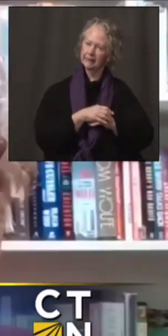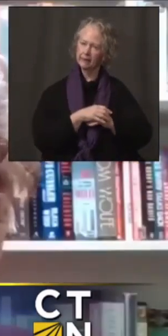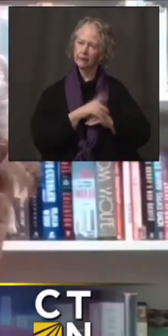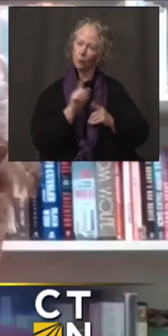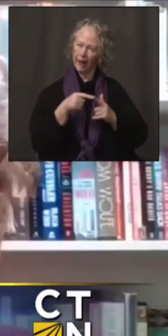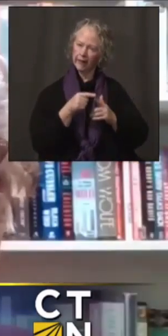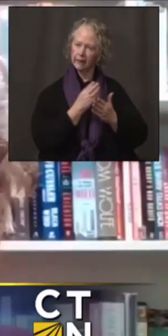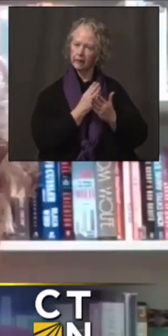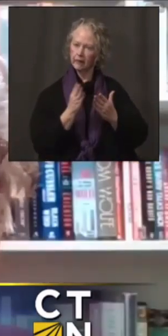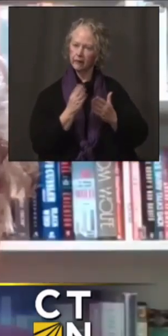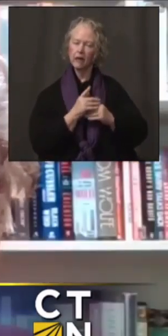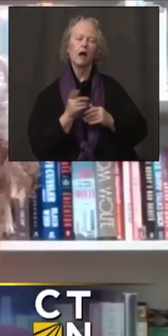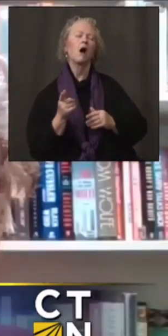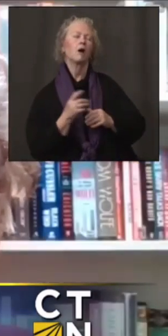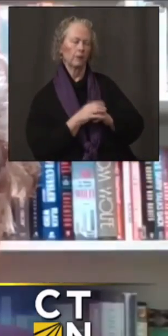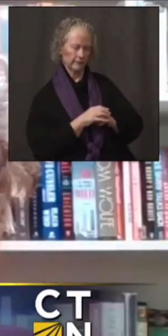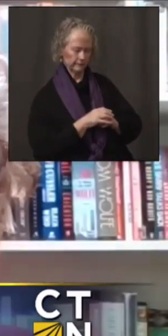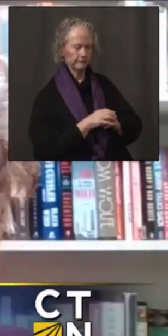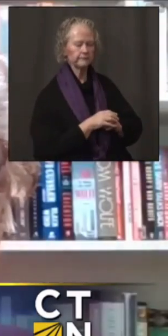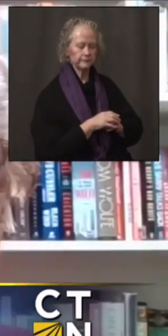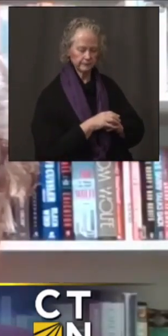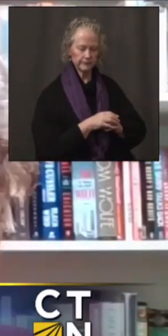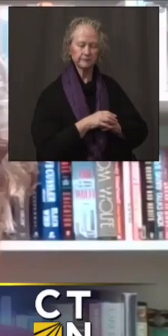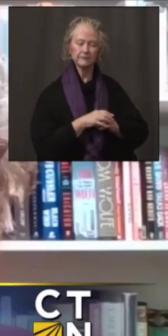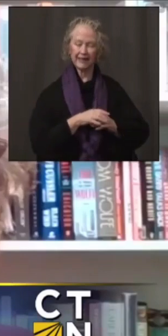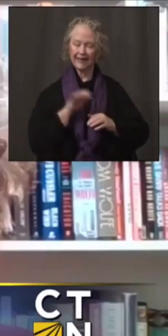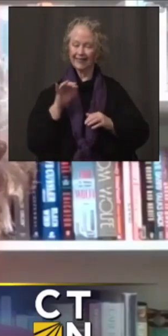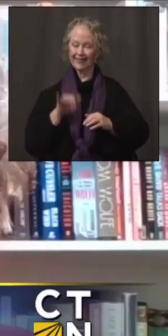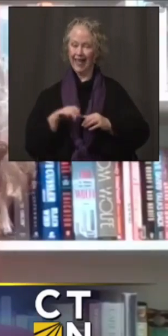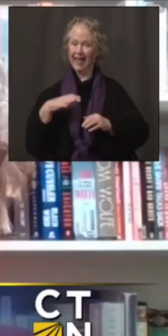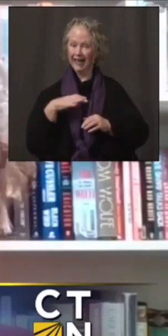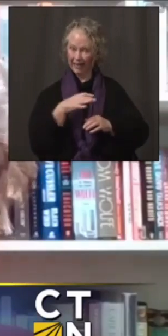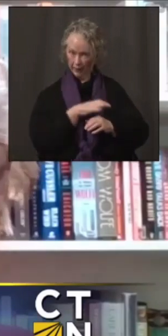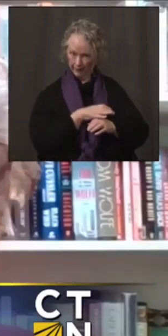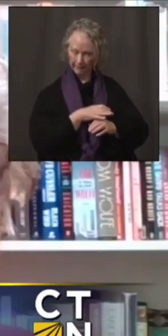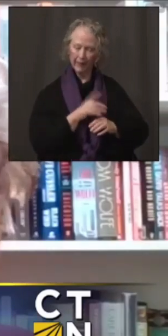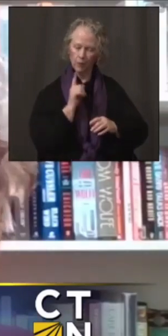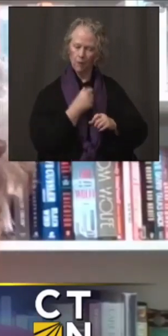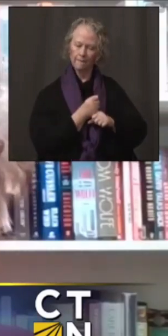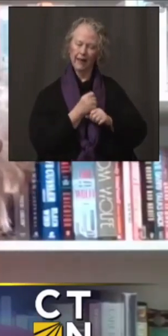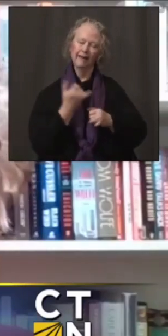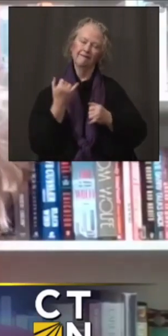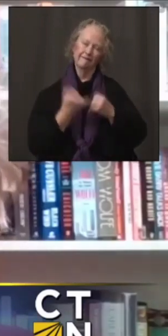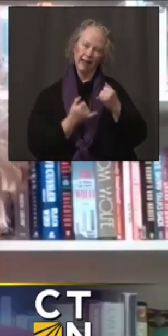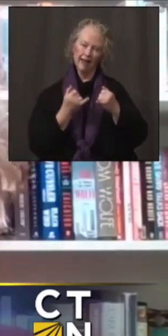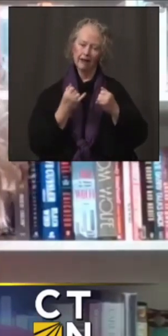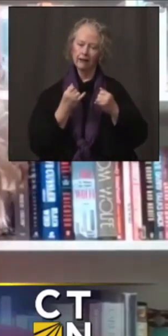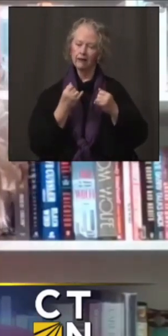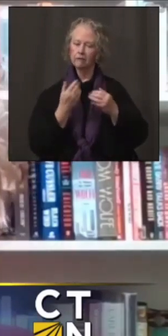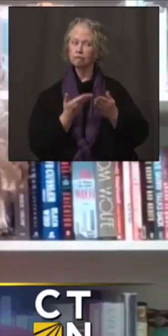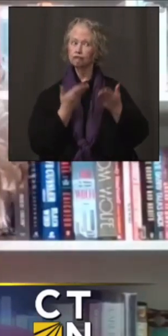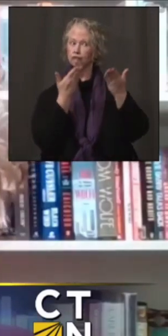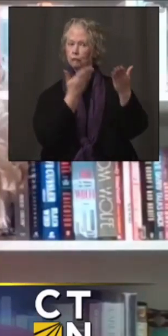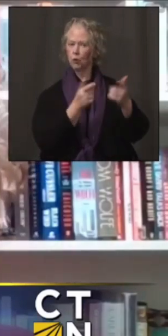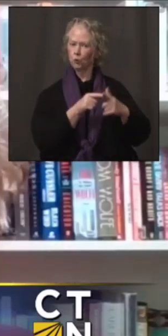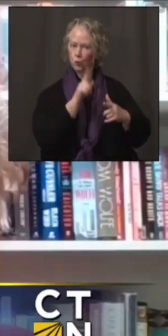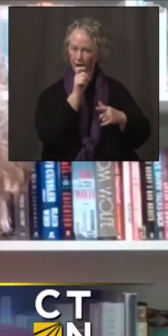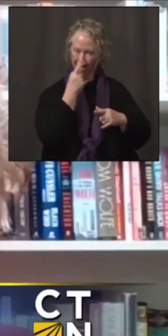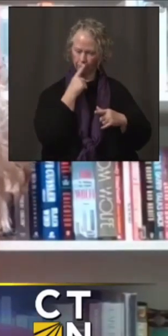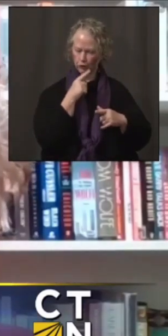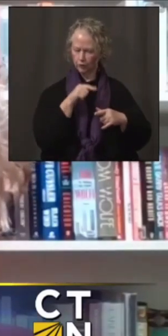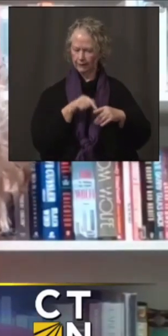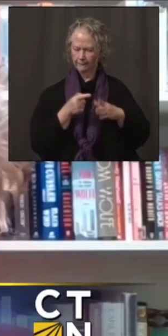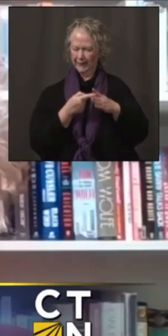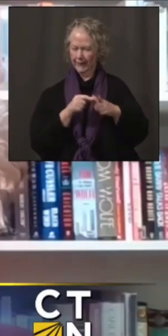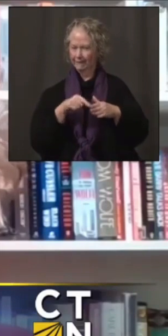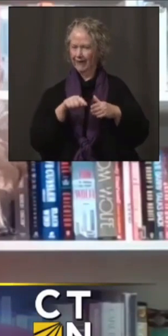So, um, so the, the allocation subcommittee will make its final recommendations to the governor early next week. So those, those final things